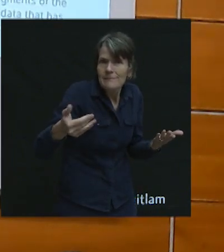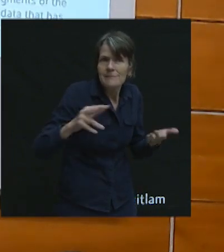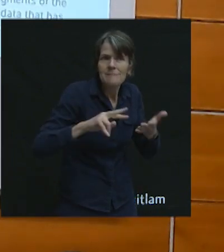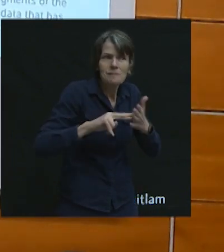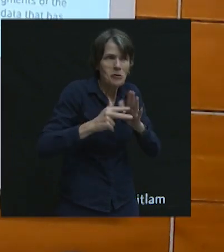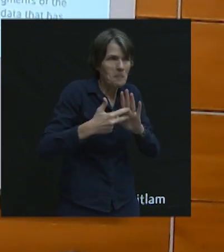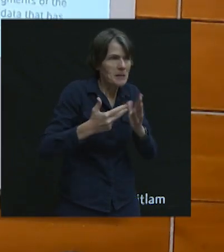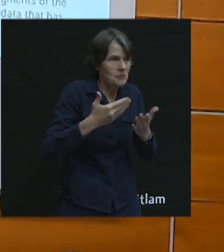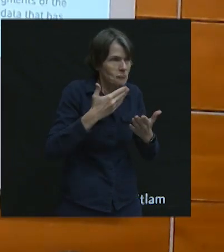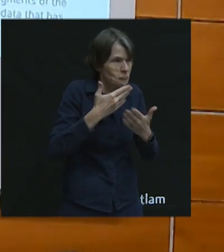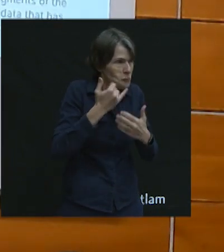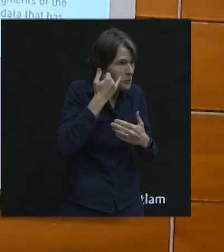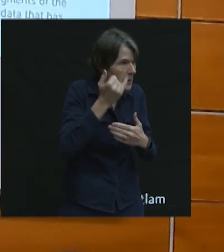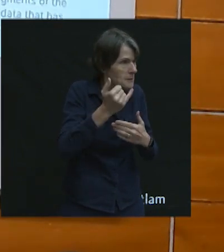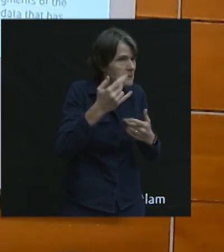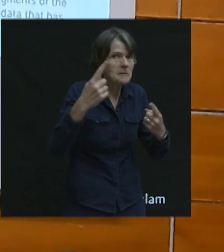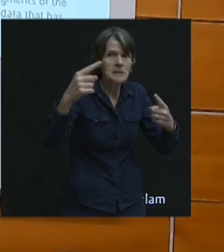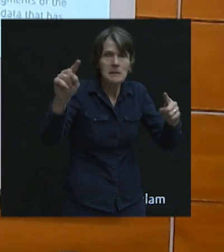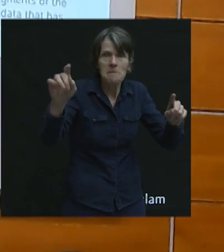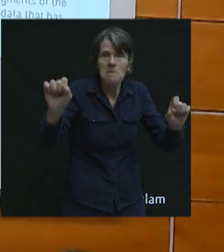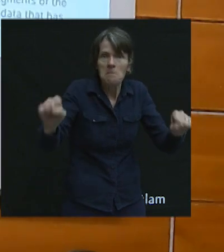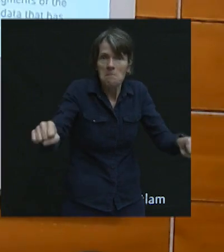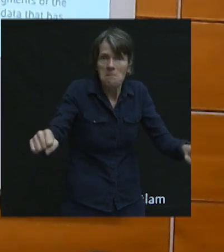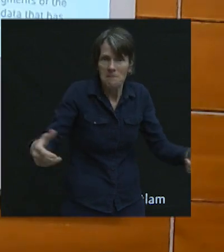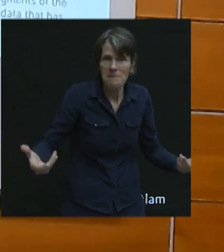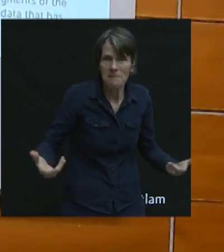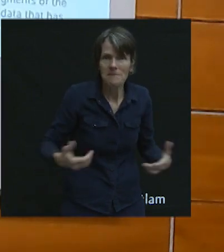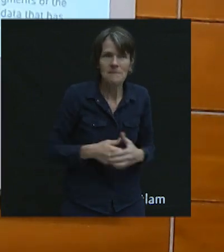pace to get to where you want to get to.